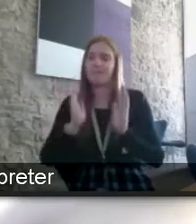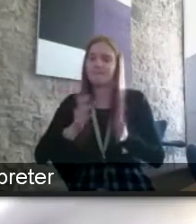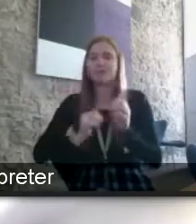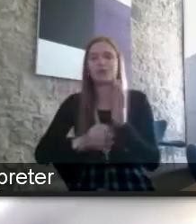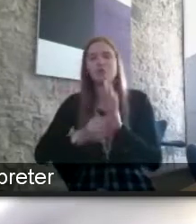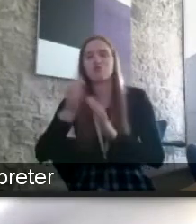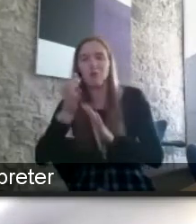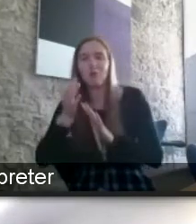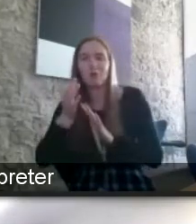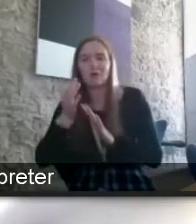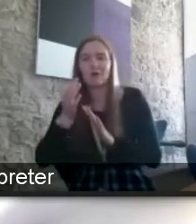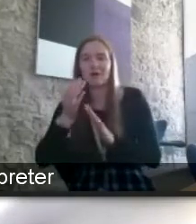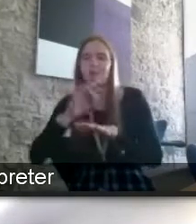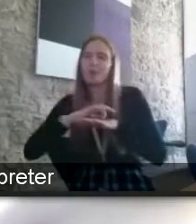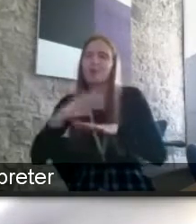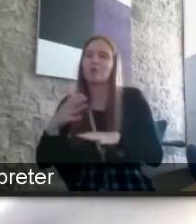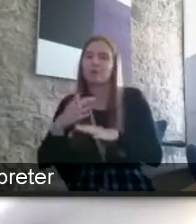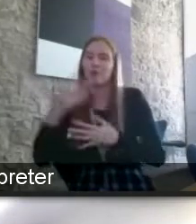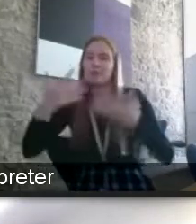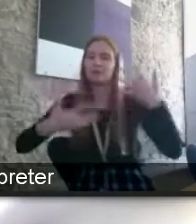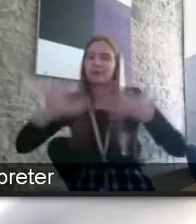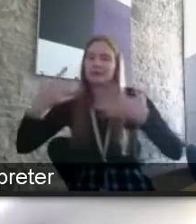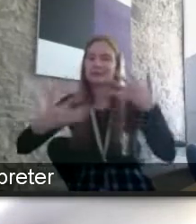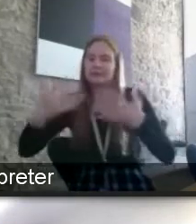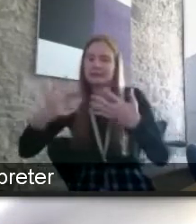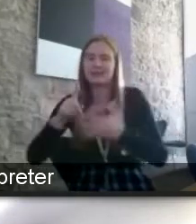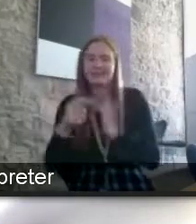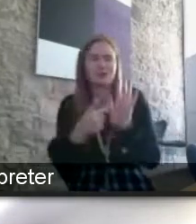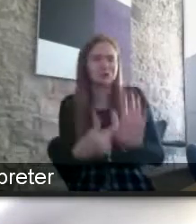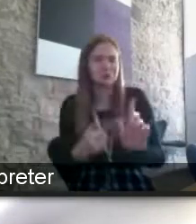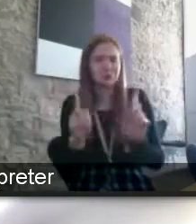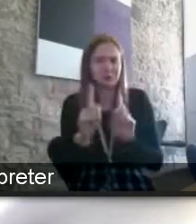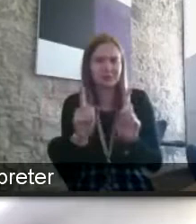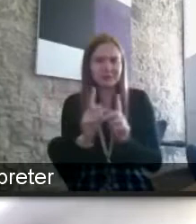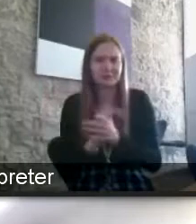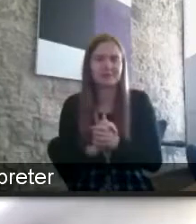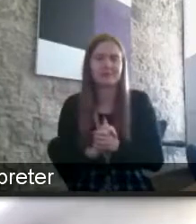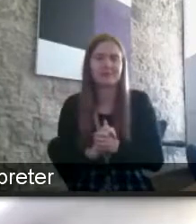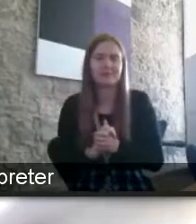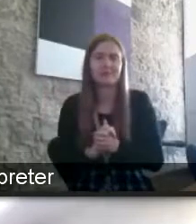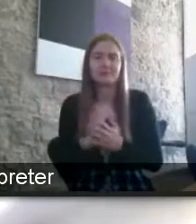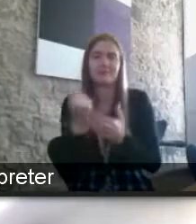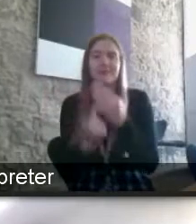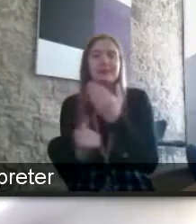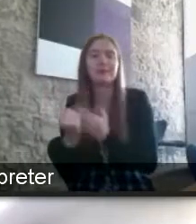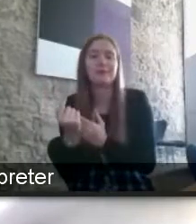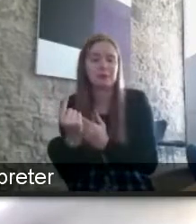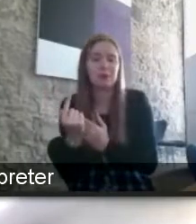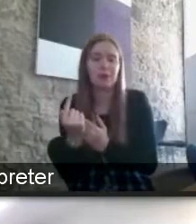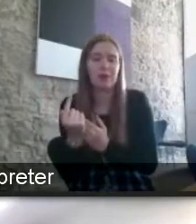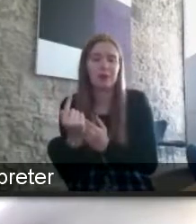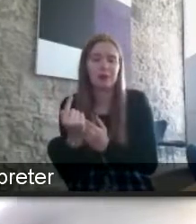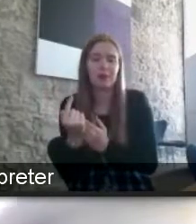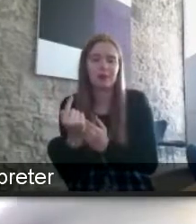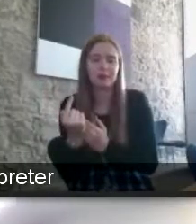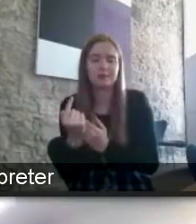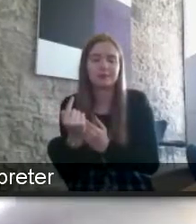performance rankings and ratings now what this indicates is that individuals individual